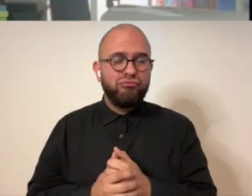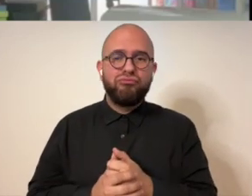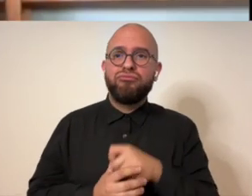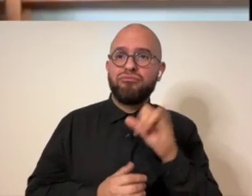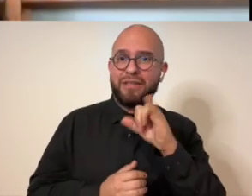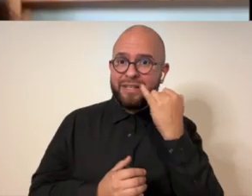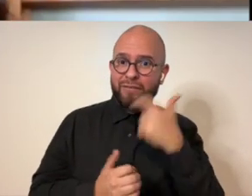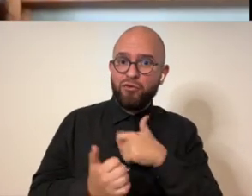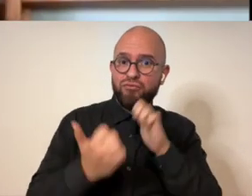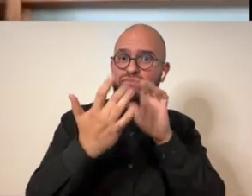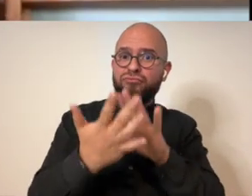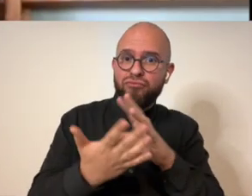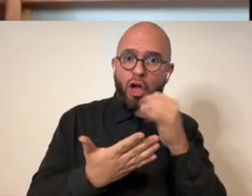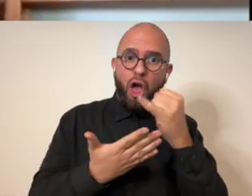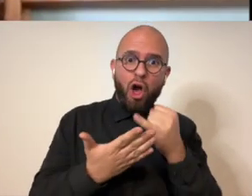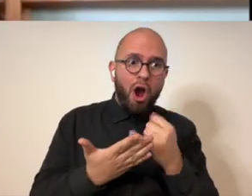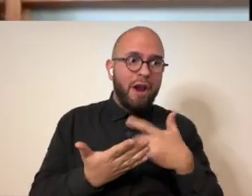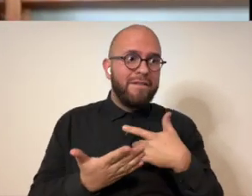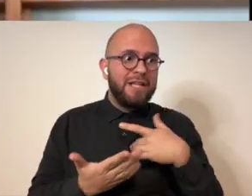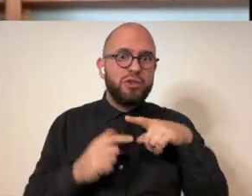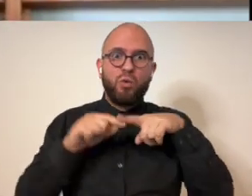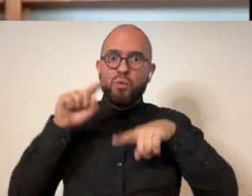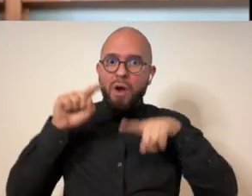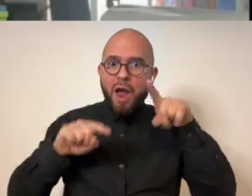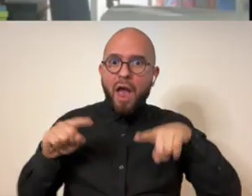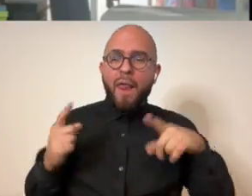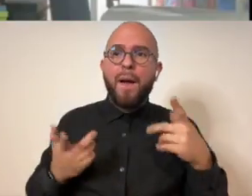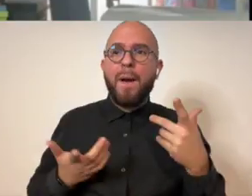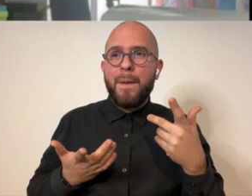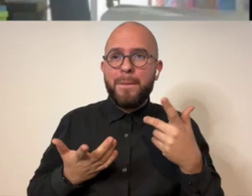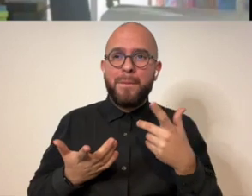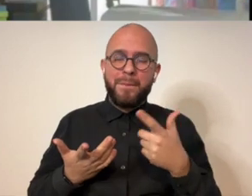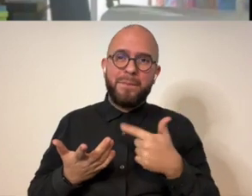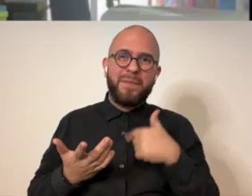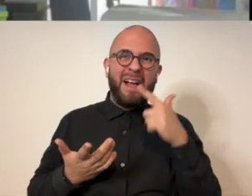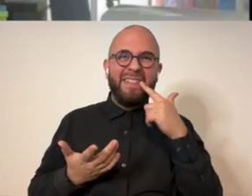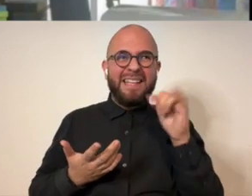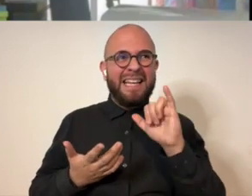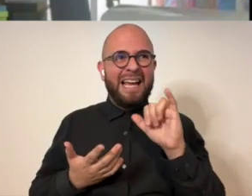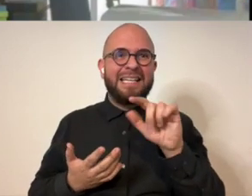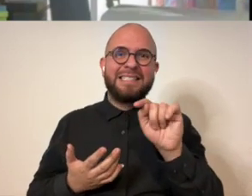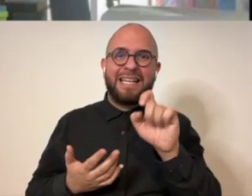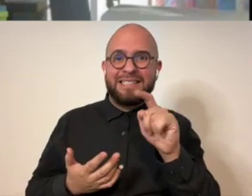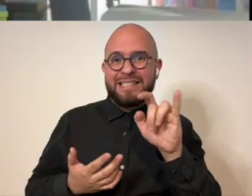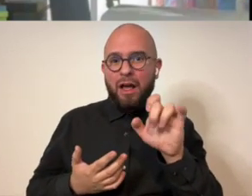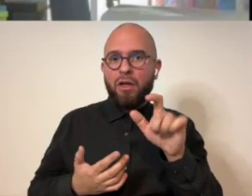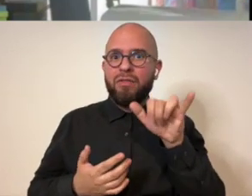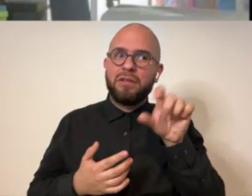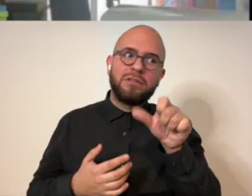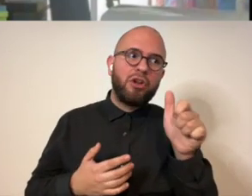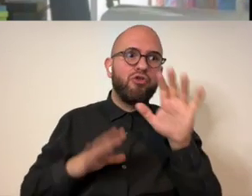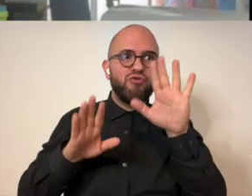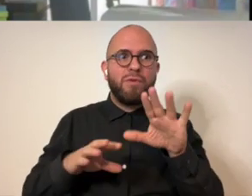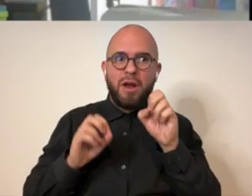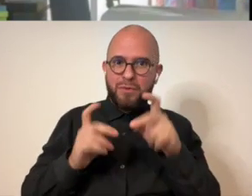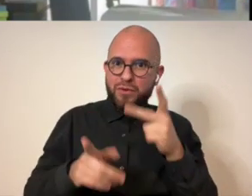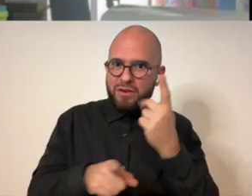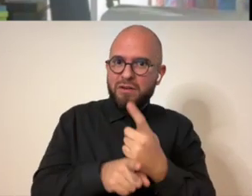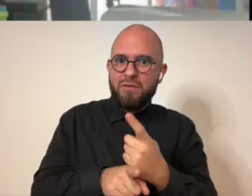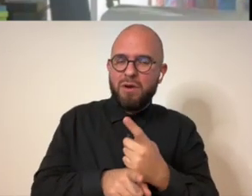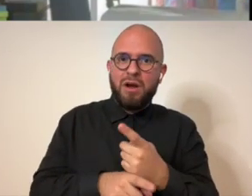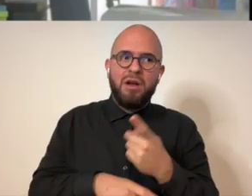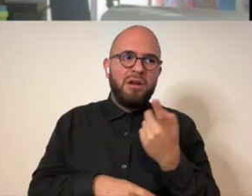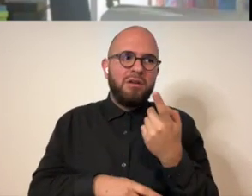like when you encounter it um kind of randomly in your day so i think textile is another